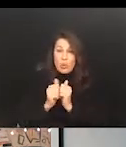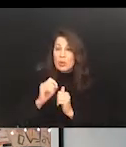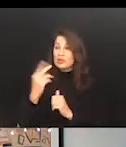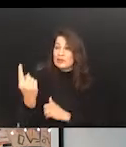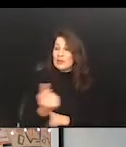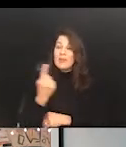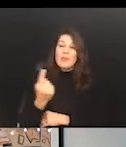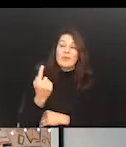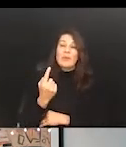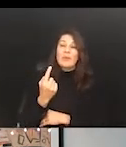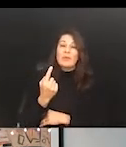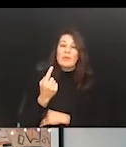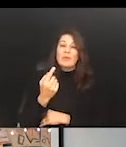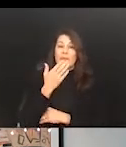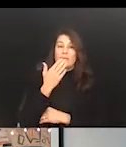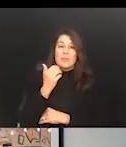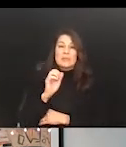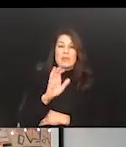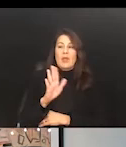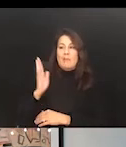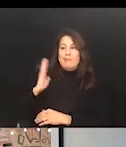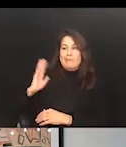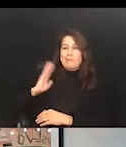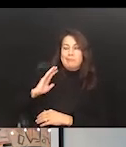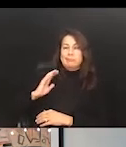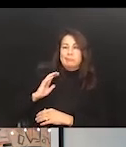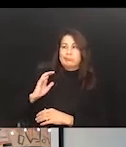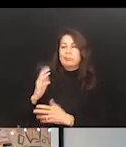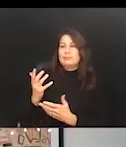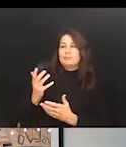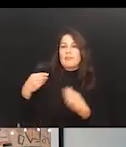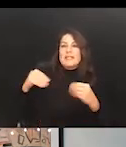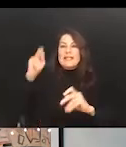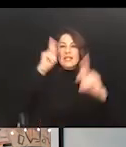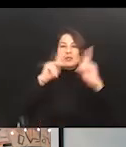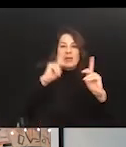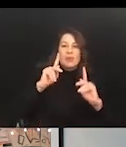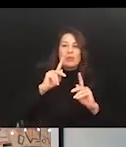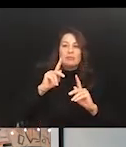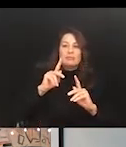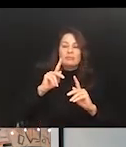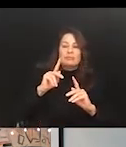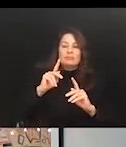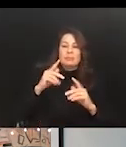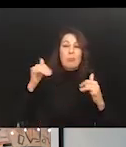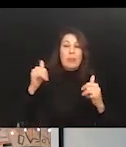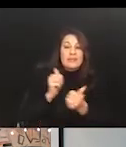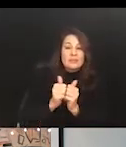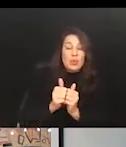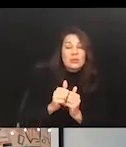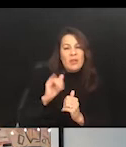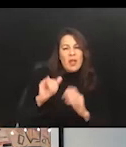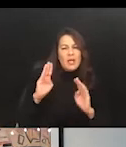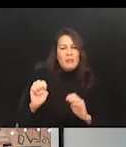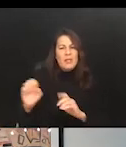because their past best salespeople have played water polo, that's an issue. And again, they may not even